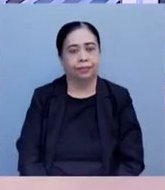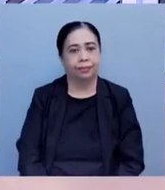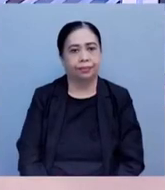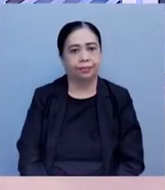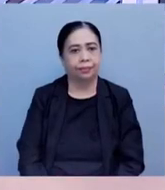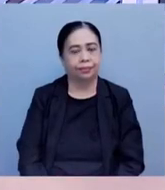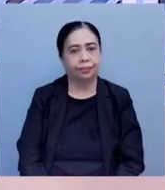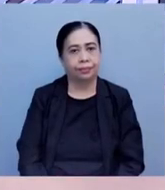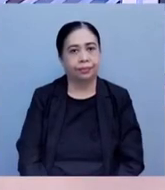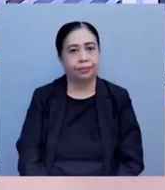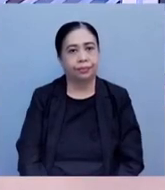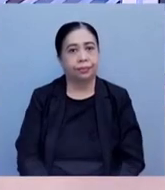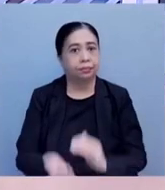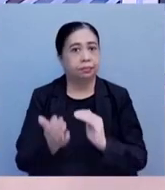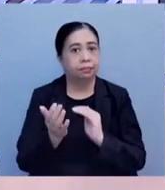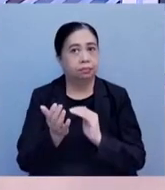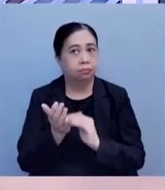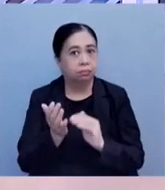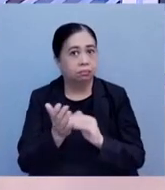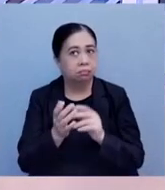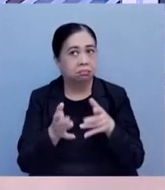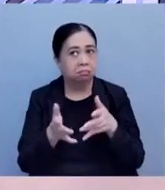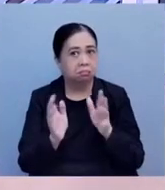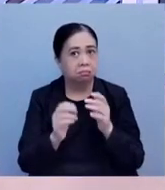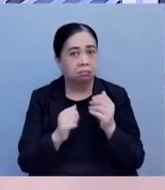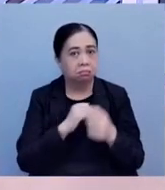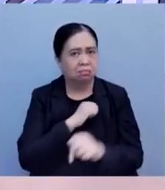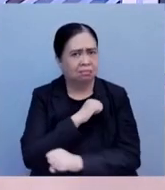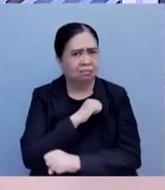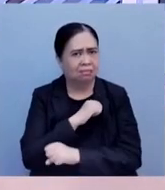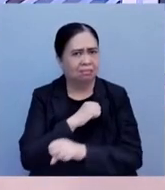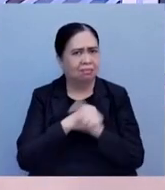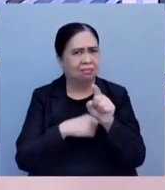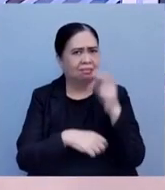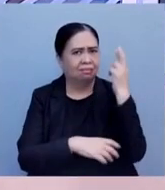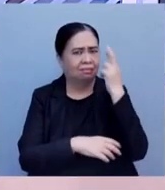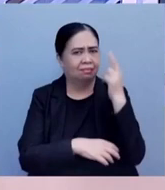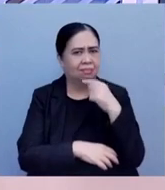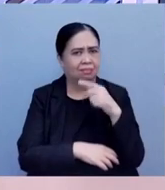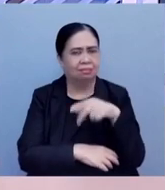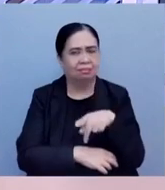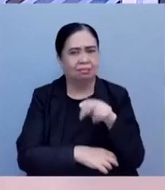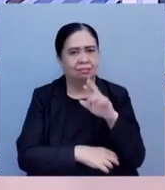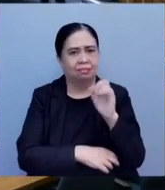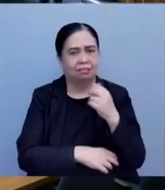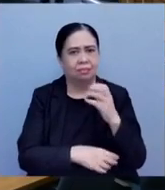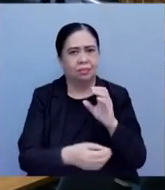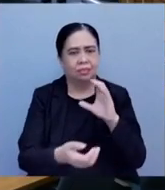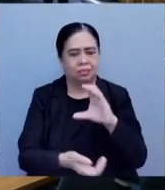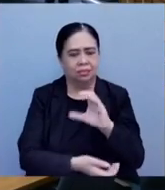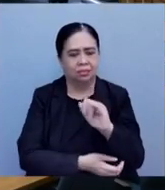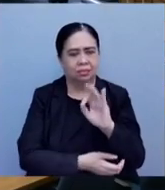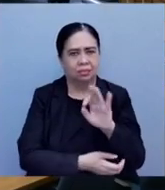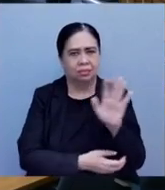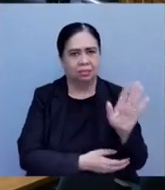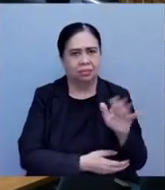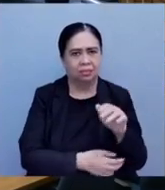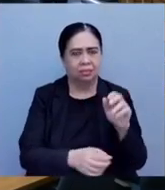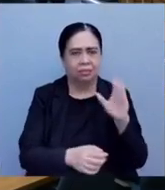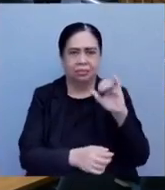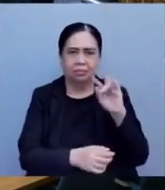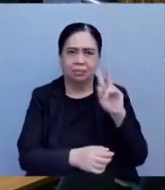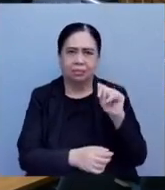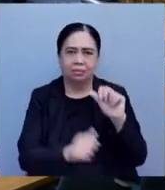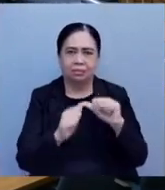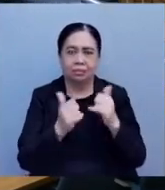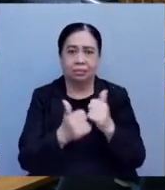An excuse to steal. That's how former Senator Richard Gordon described the use of confidential funds of civilian agencies. He's